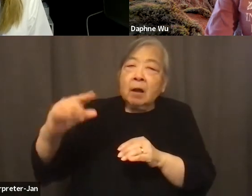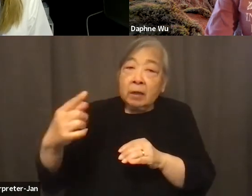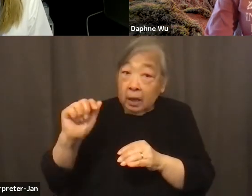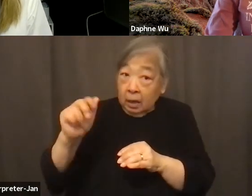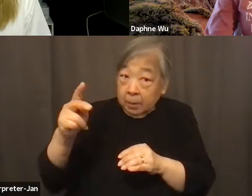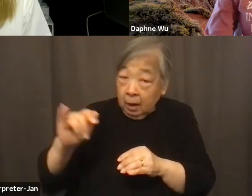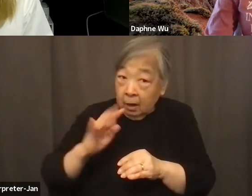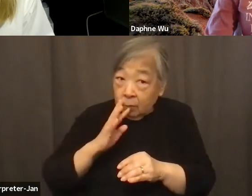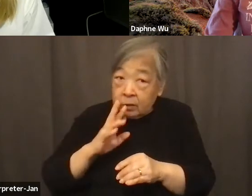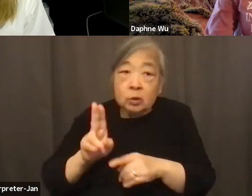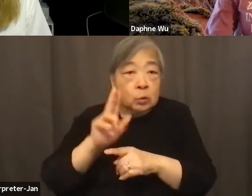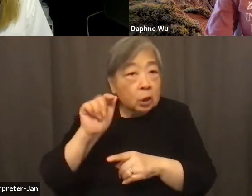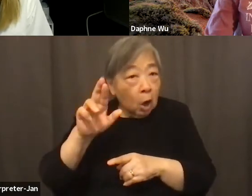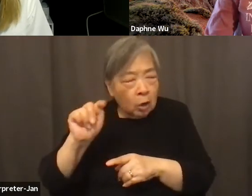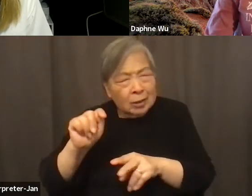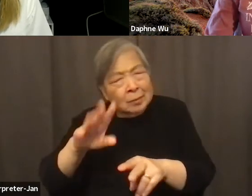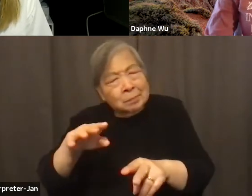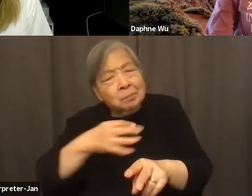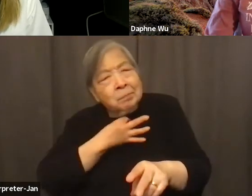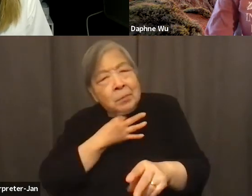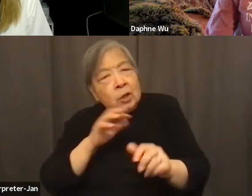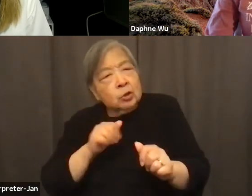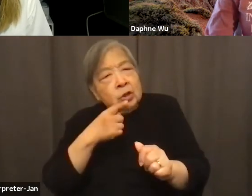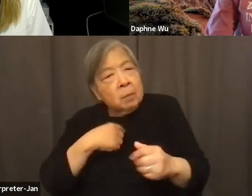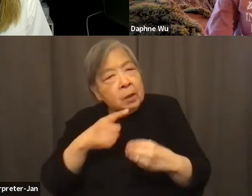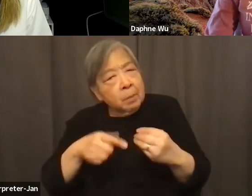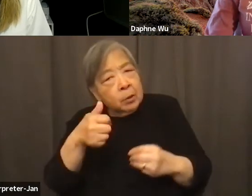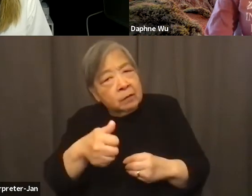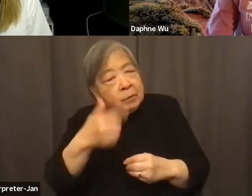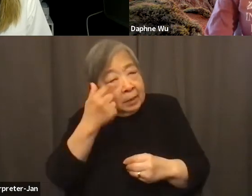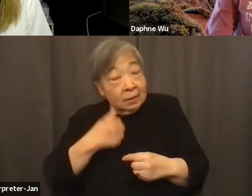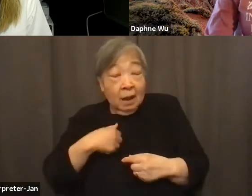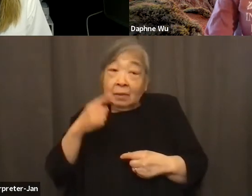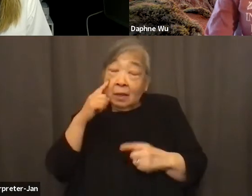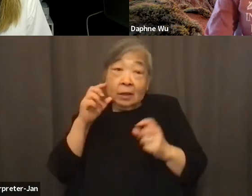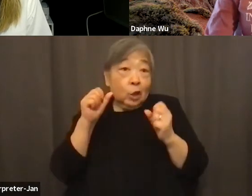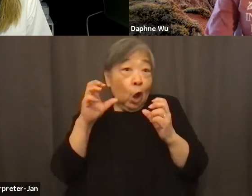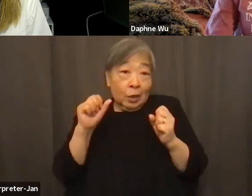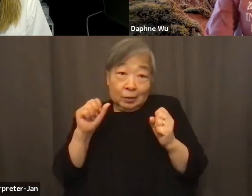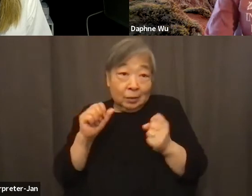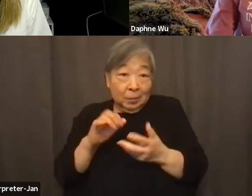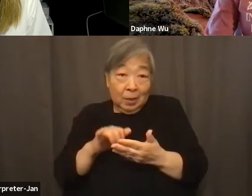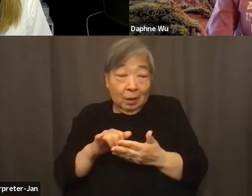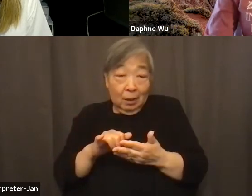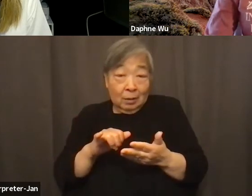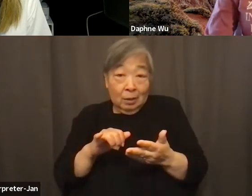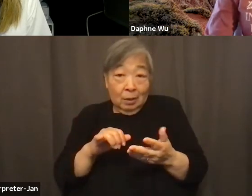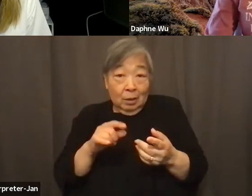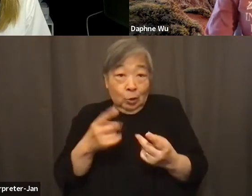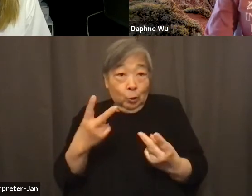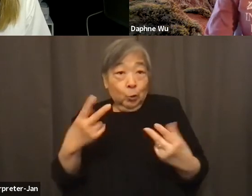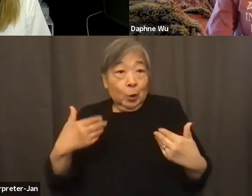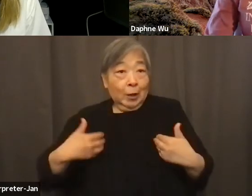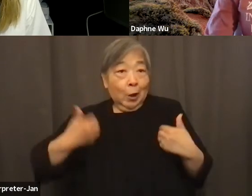to do that. Can you tell me a little bit about yourself? Because I also think it's awesome that we're two, two younger